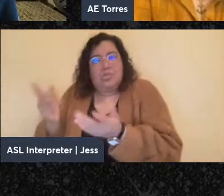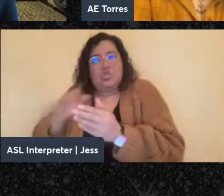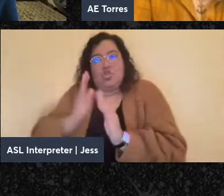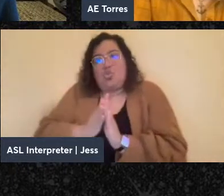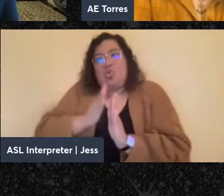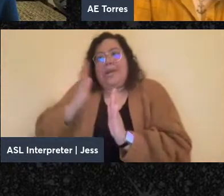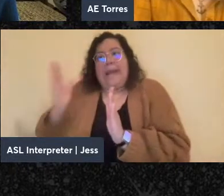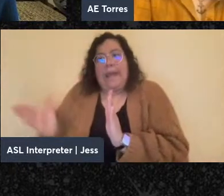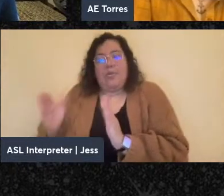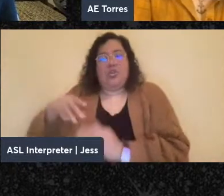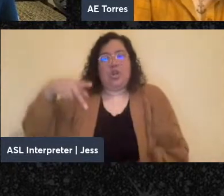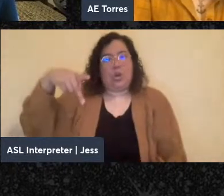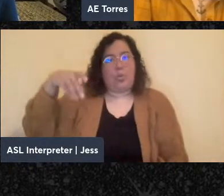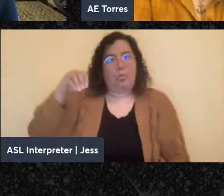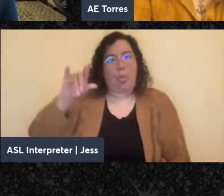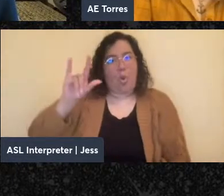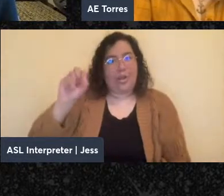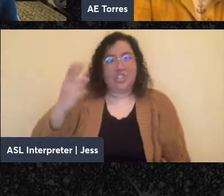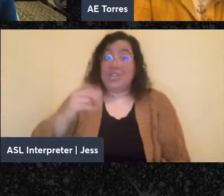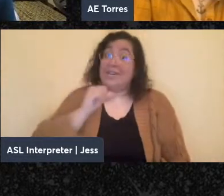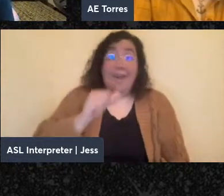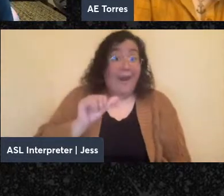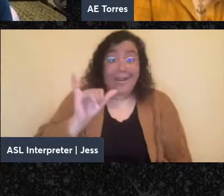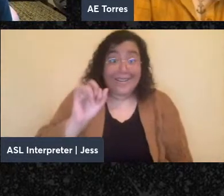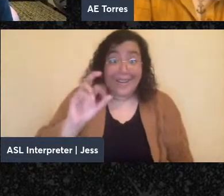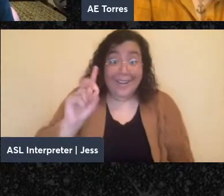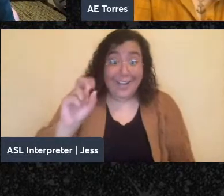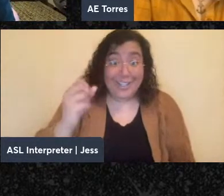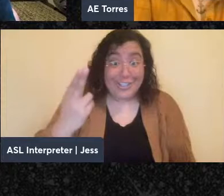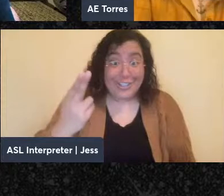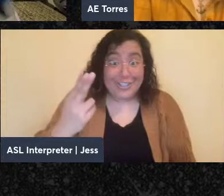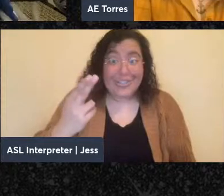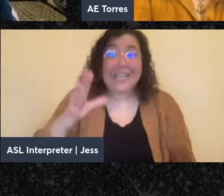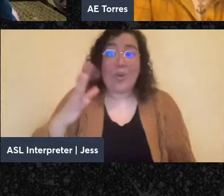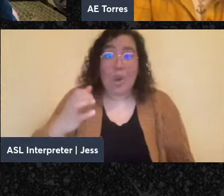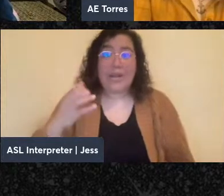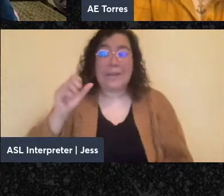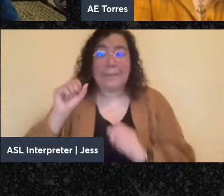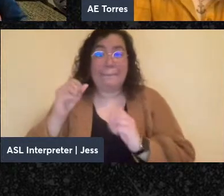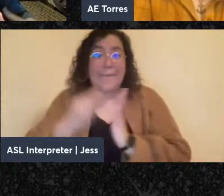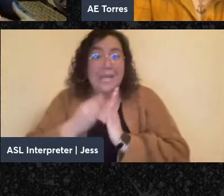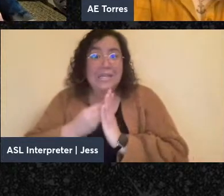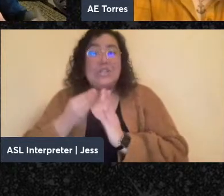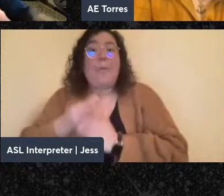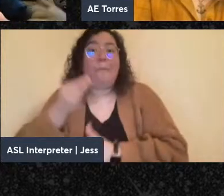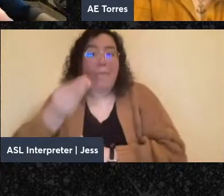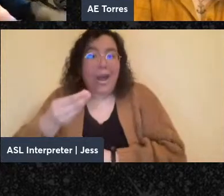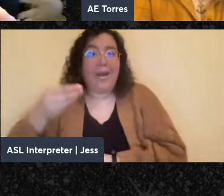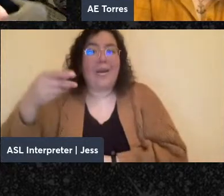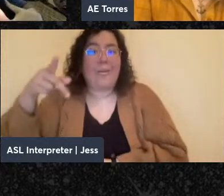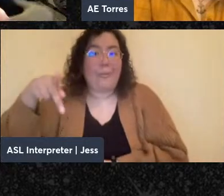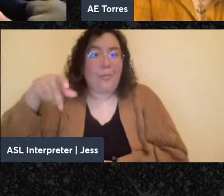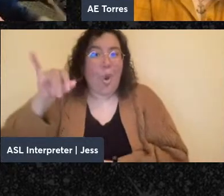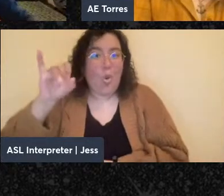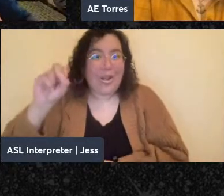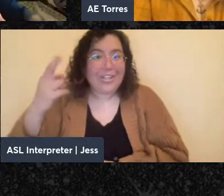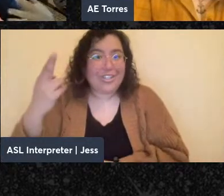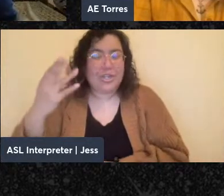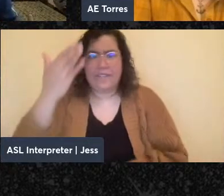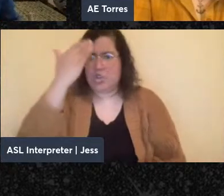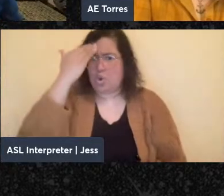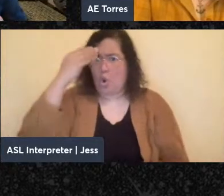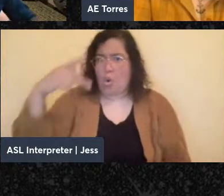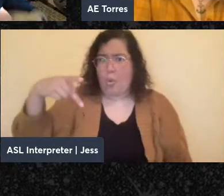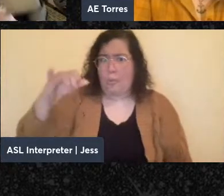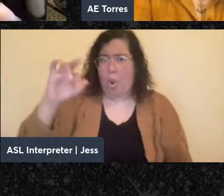So not a Yiddish language press. They wanted a Polish language press to reach out to their Polish neighbors, who, if you know much about Poland in World War II